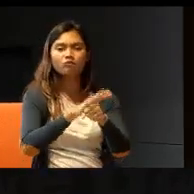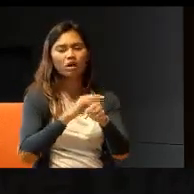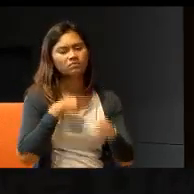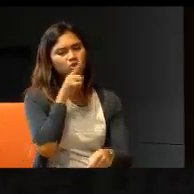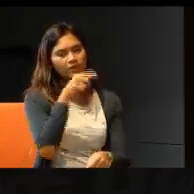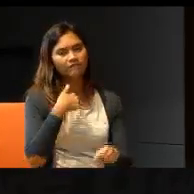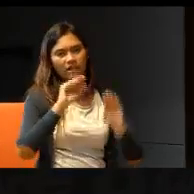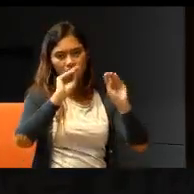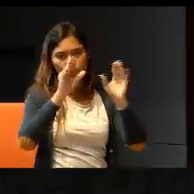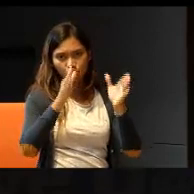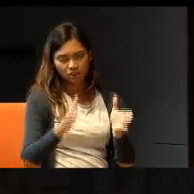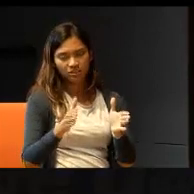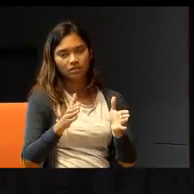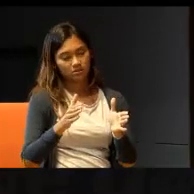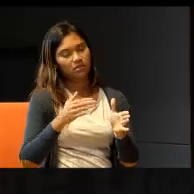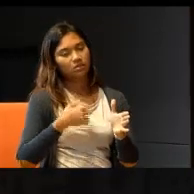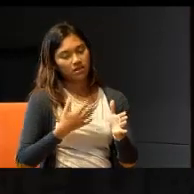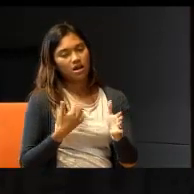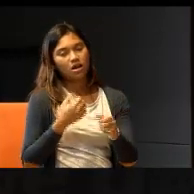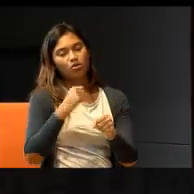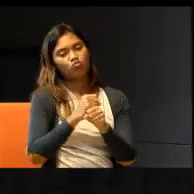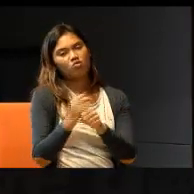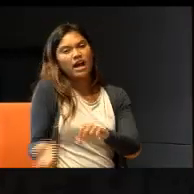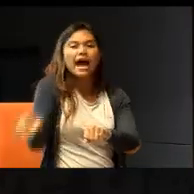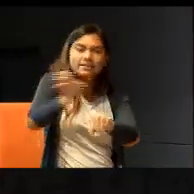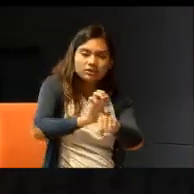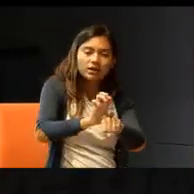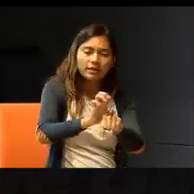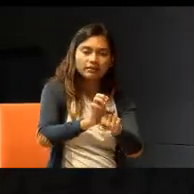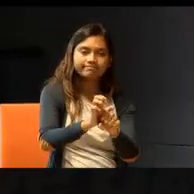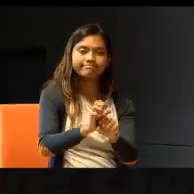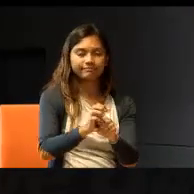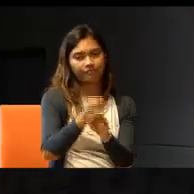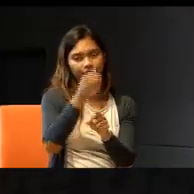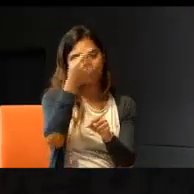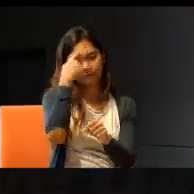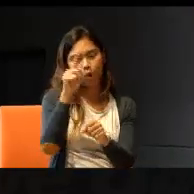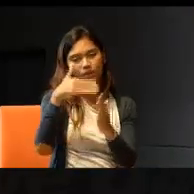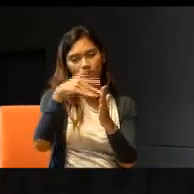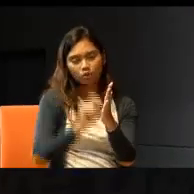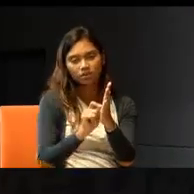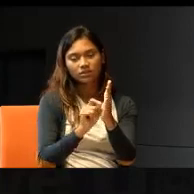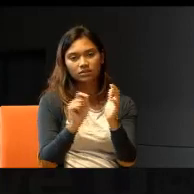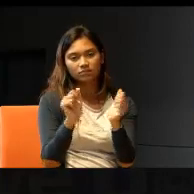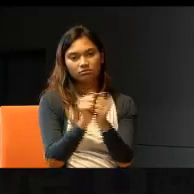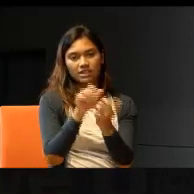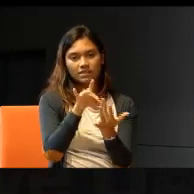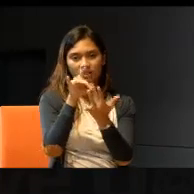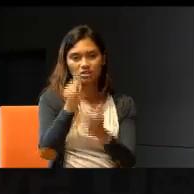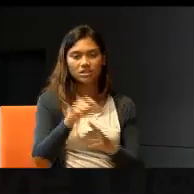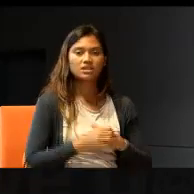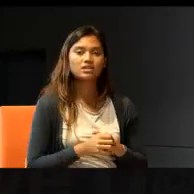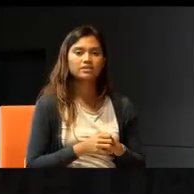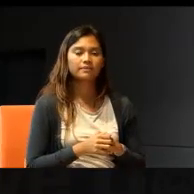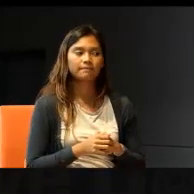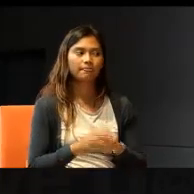teachers, who are willing to go the extra mile, to go the distance for, students with special needs. But,